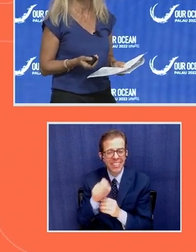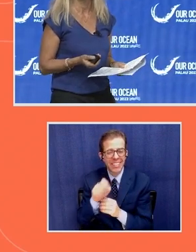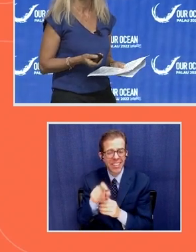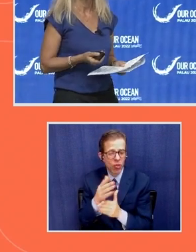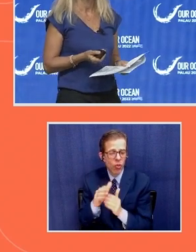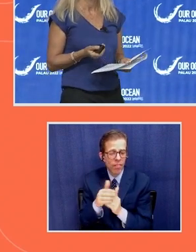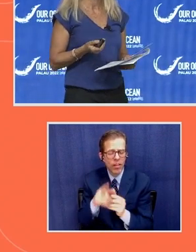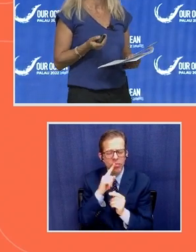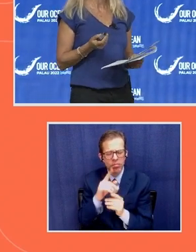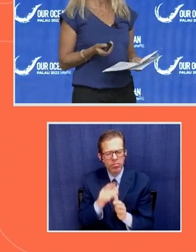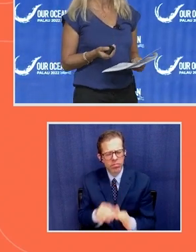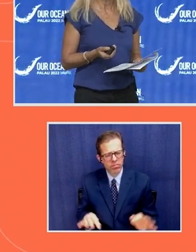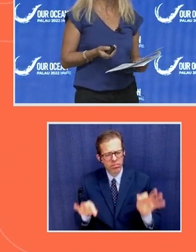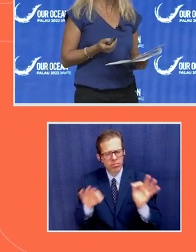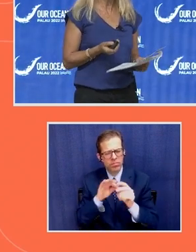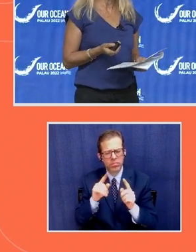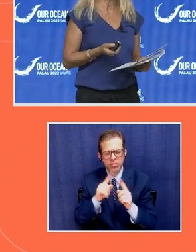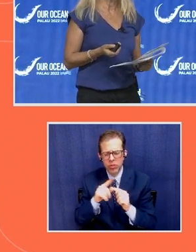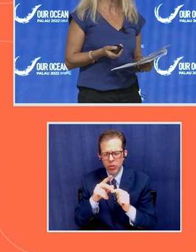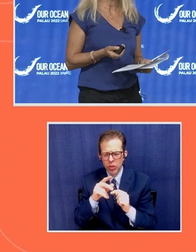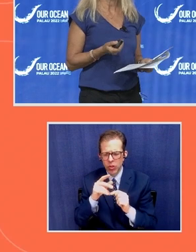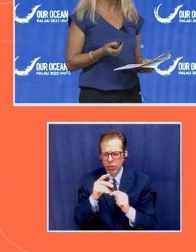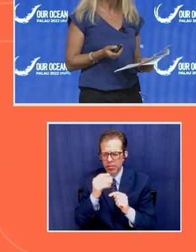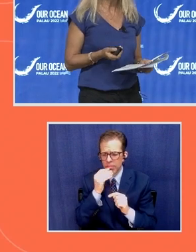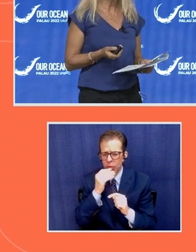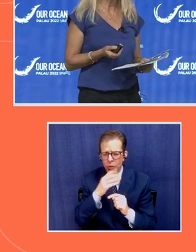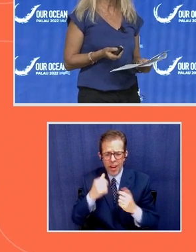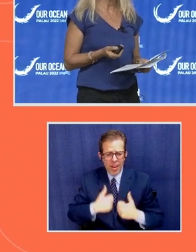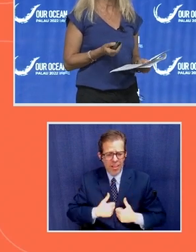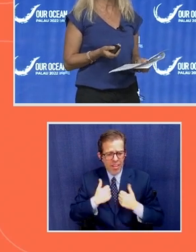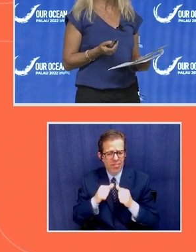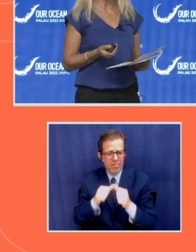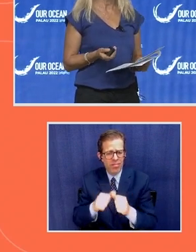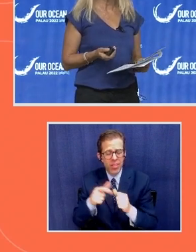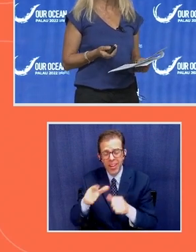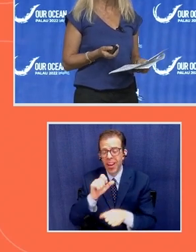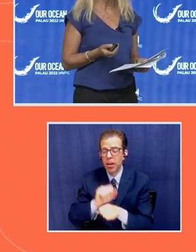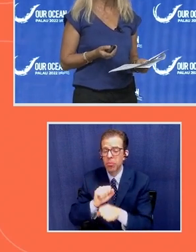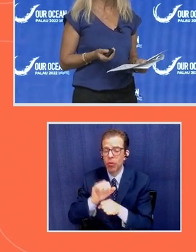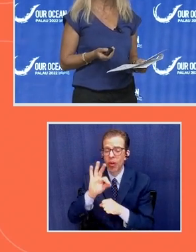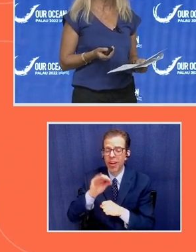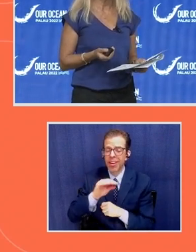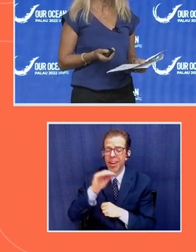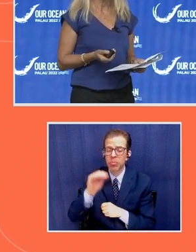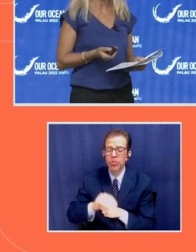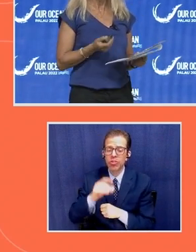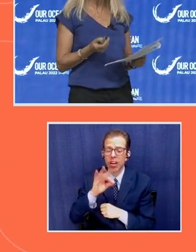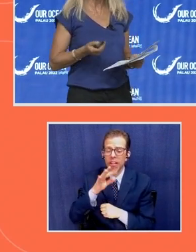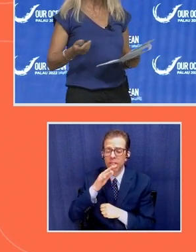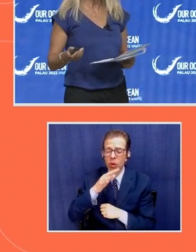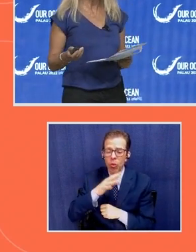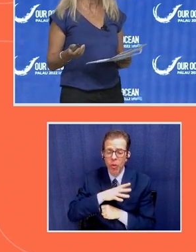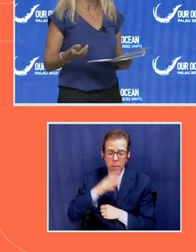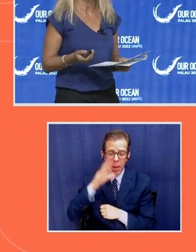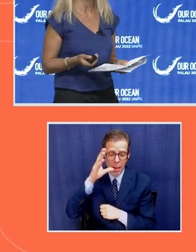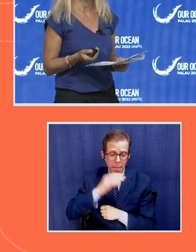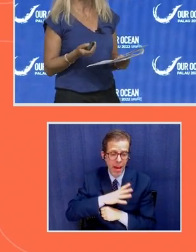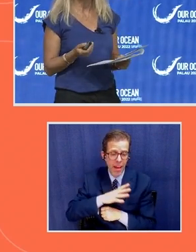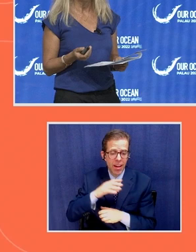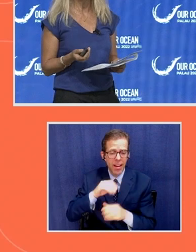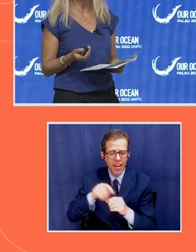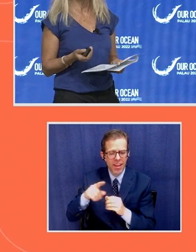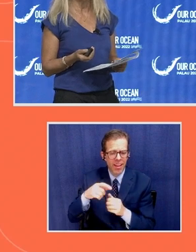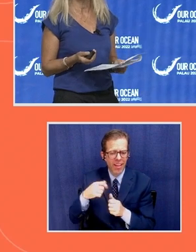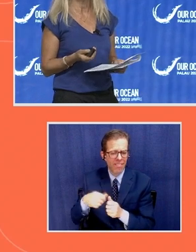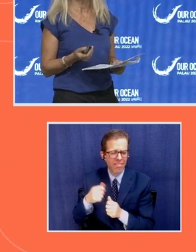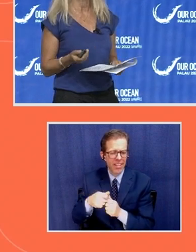over the world. They employ 90% of the men and women in the fisheries and aquaculture sector, which supply chains